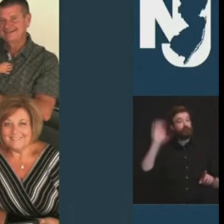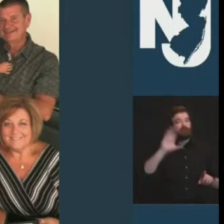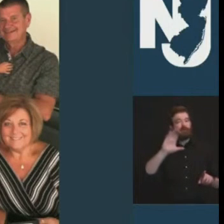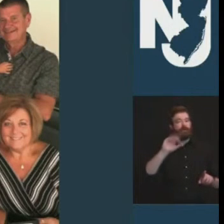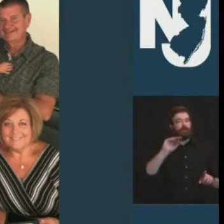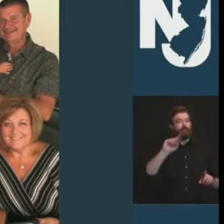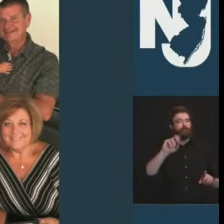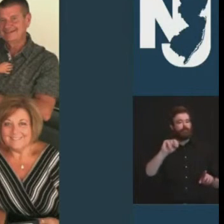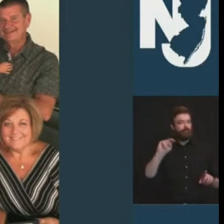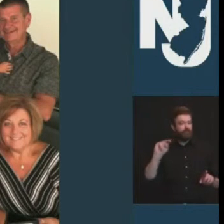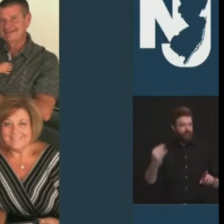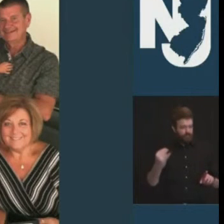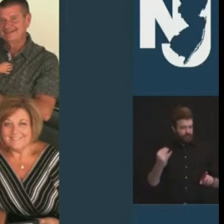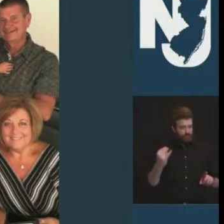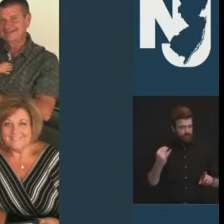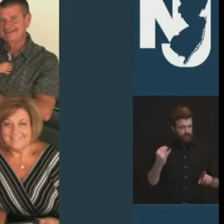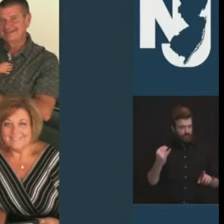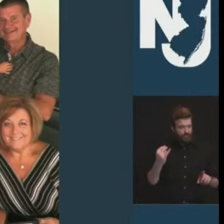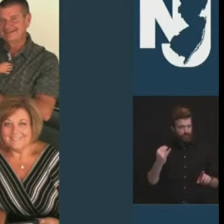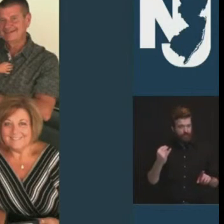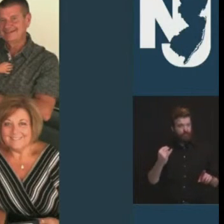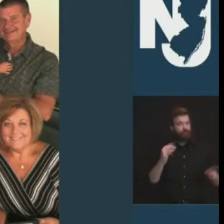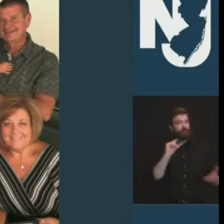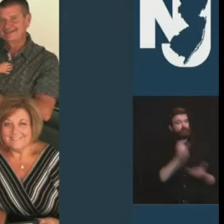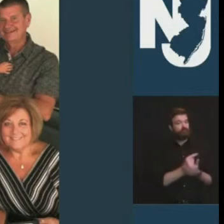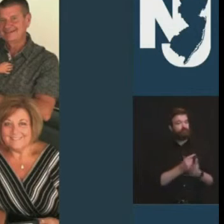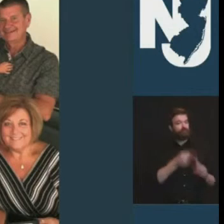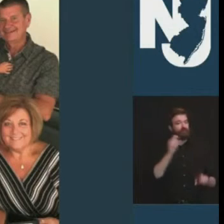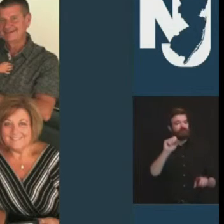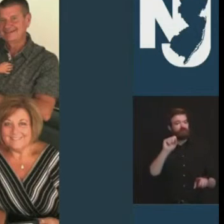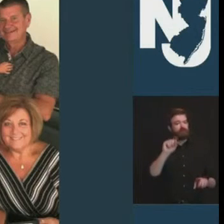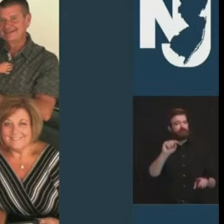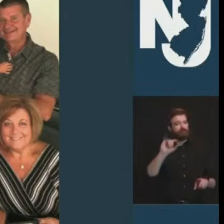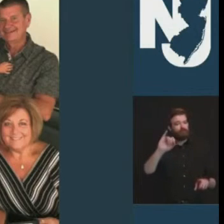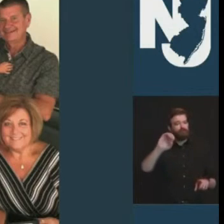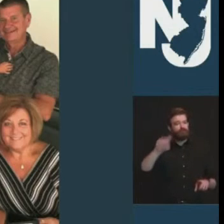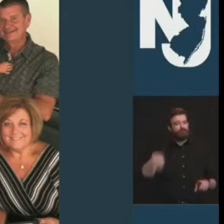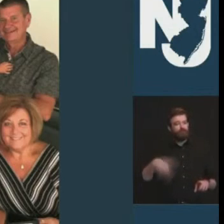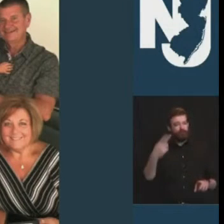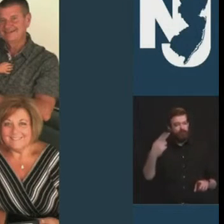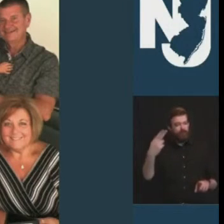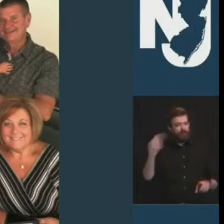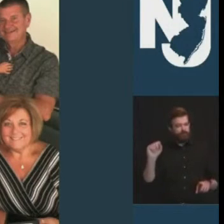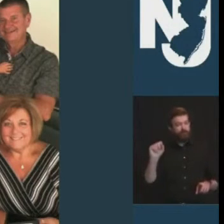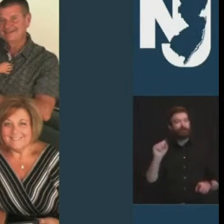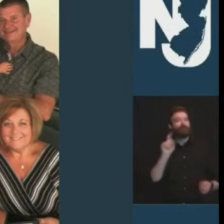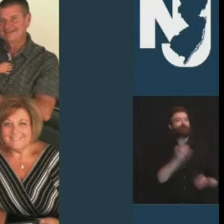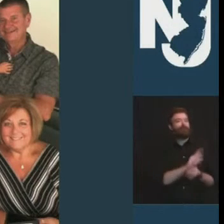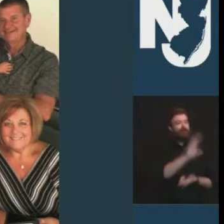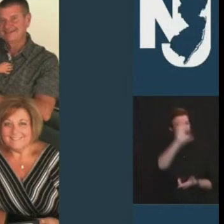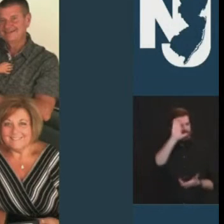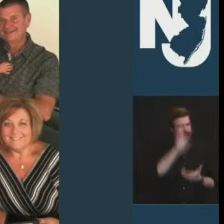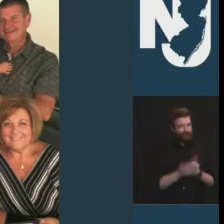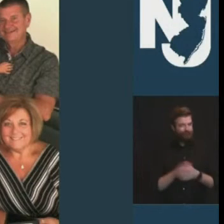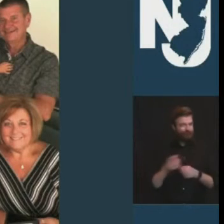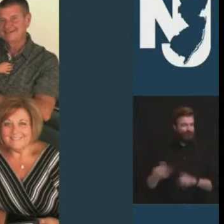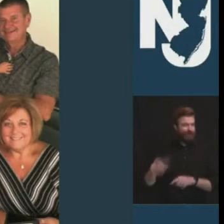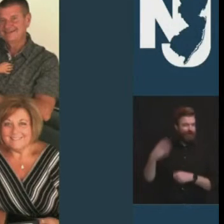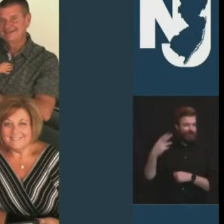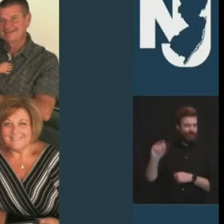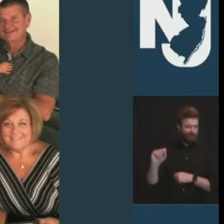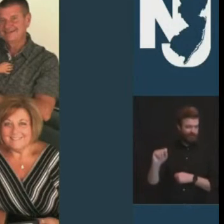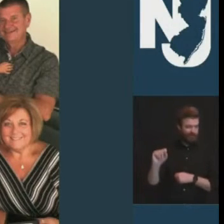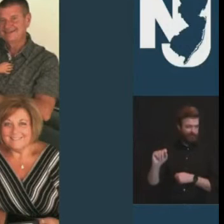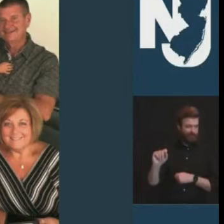camden st joseph high school and that's where she also met her future husband robert sitting right beside her there in that great family photo for